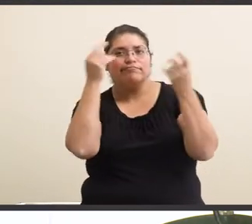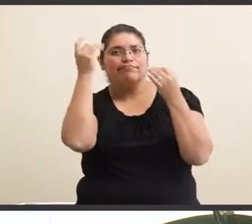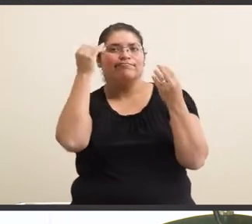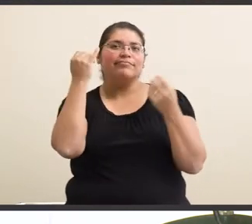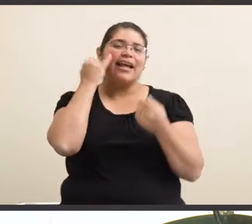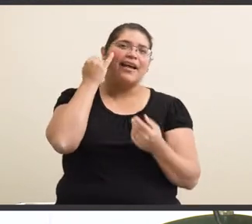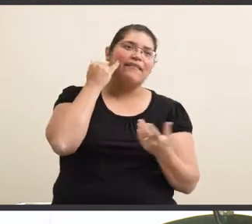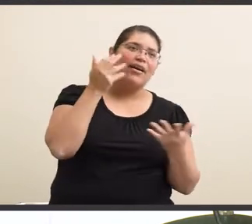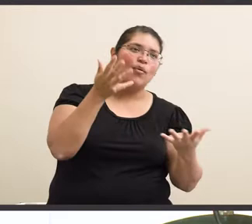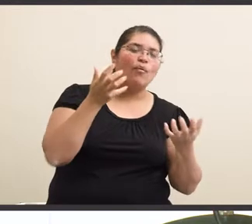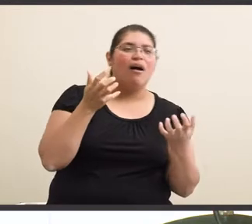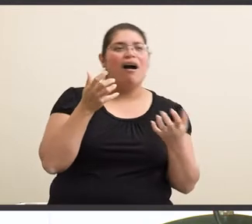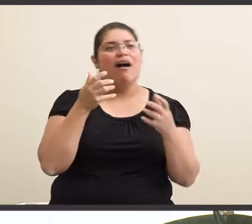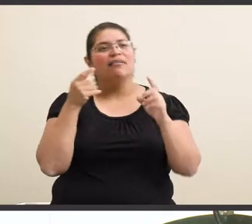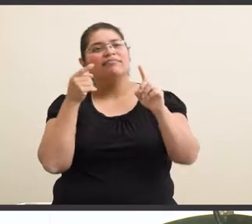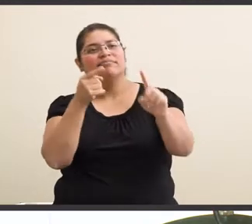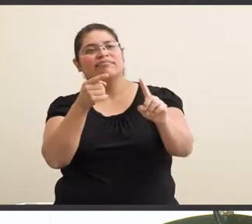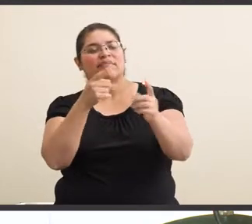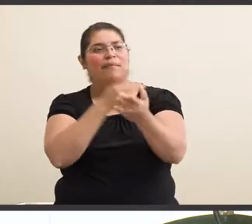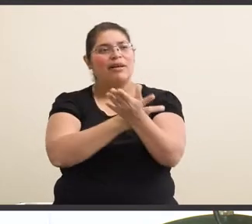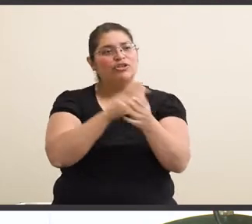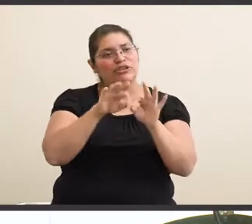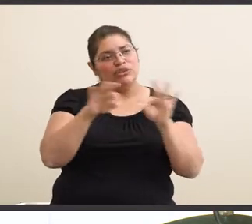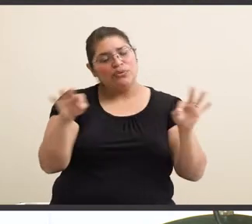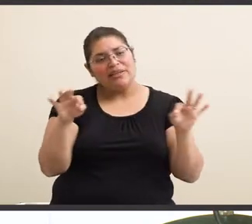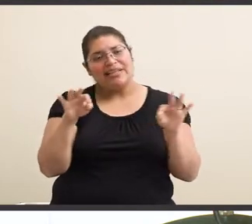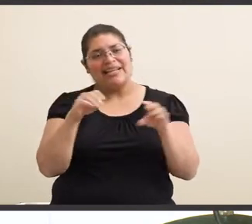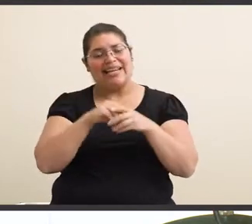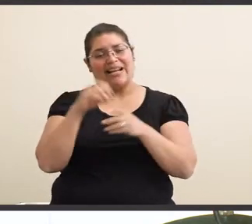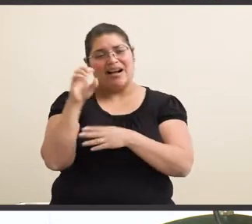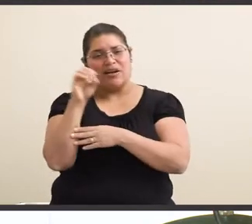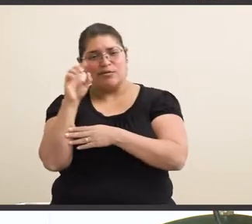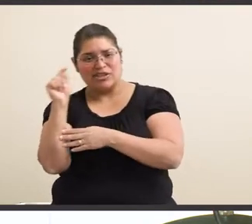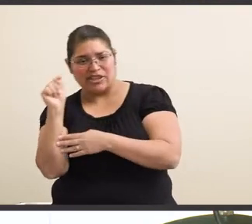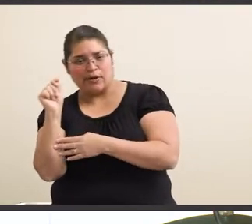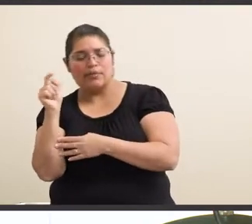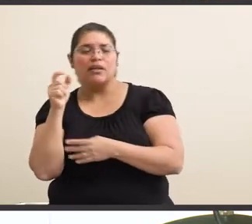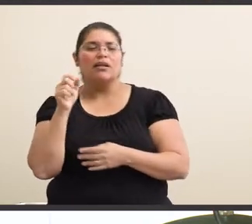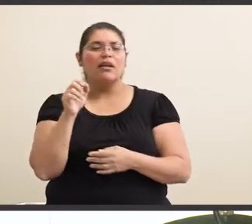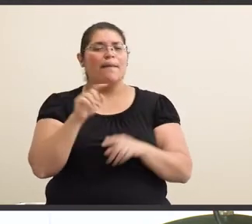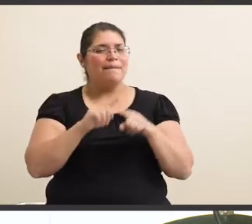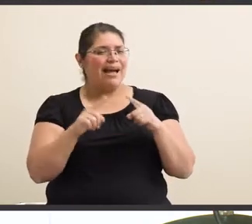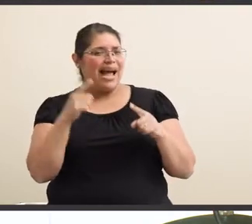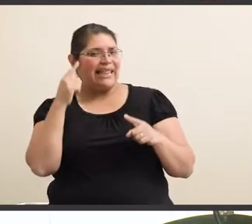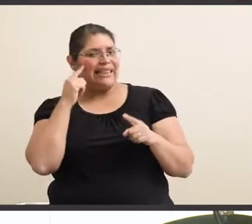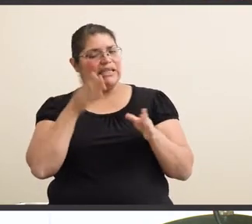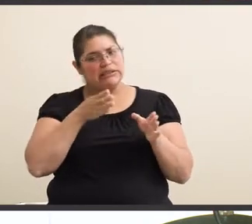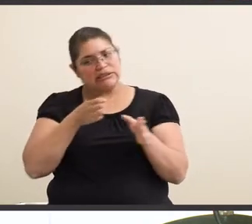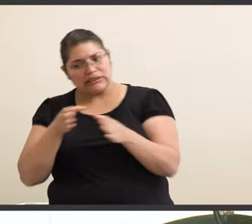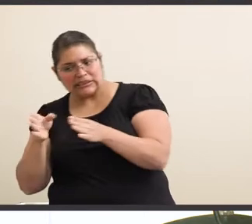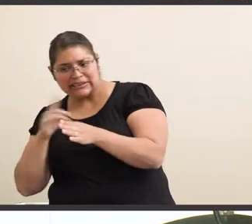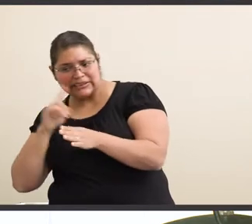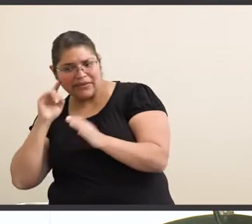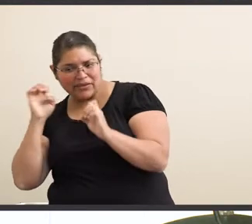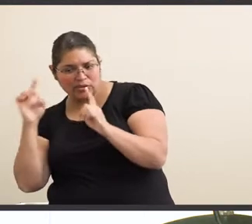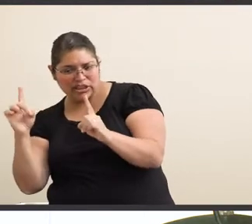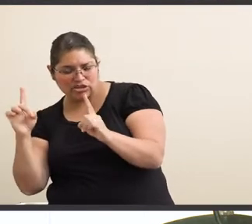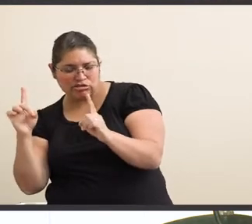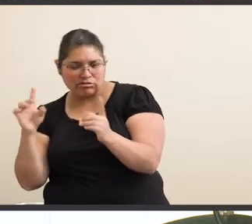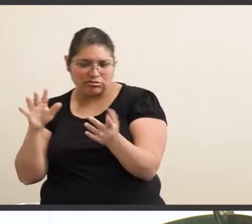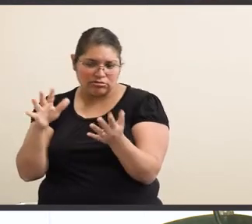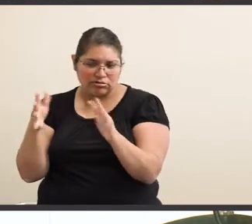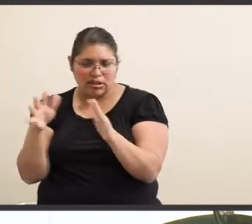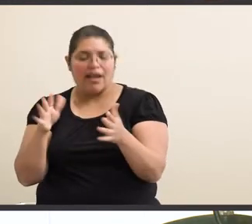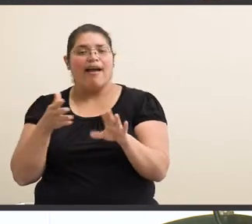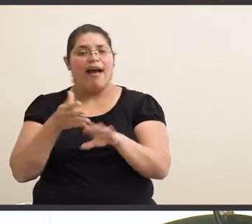pursue a master's degree in occupational therapy, but I think I'm more so leaning towards deaf education. And